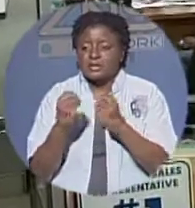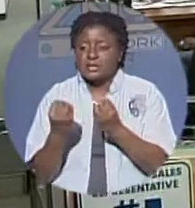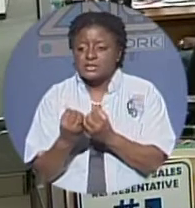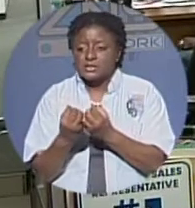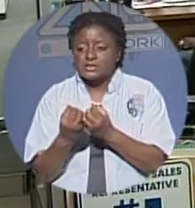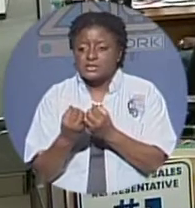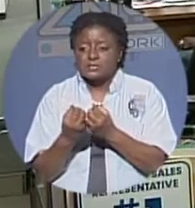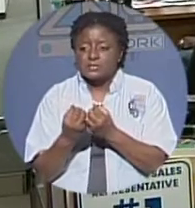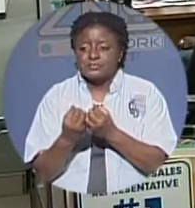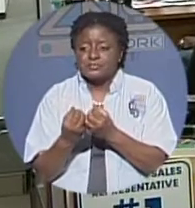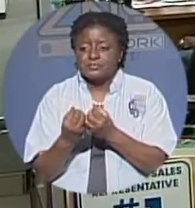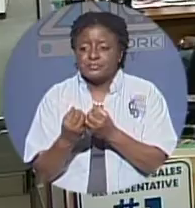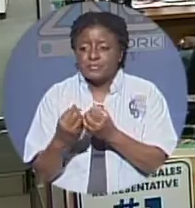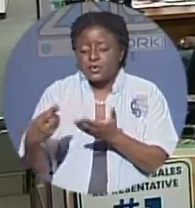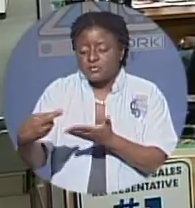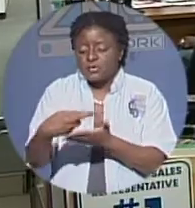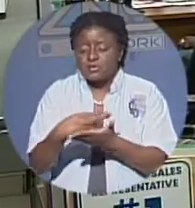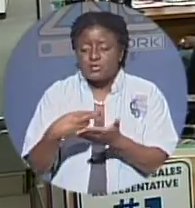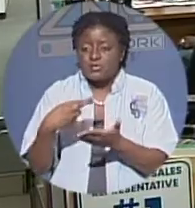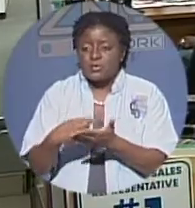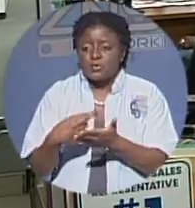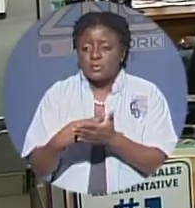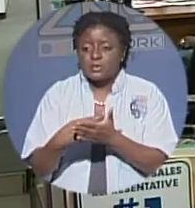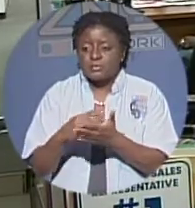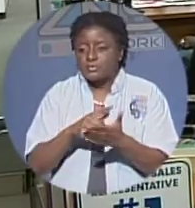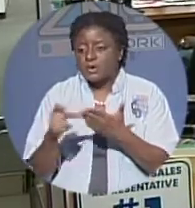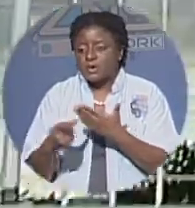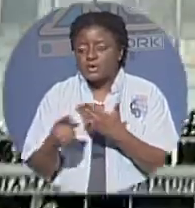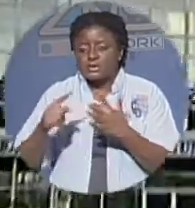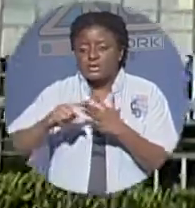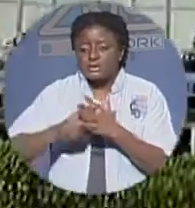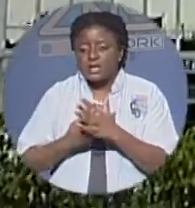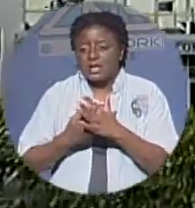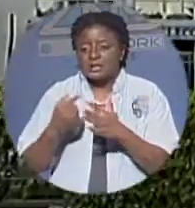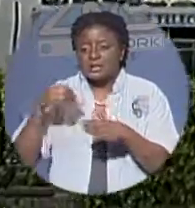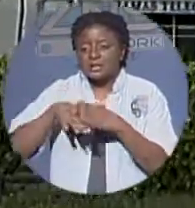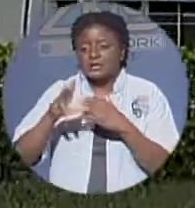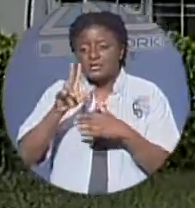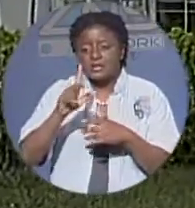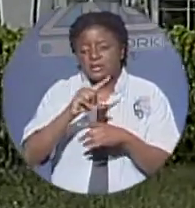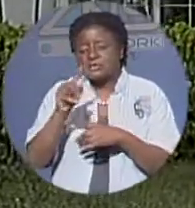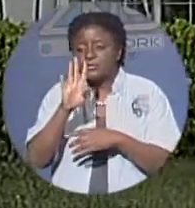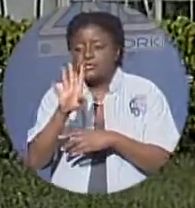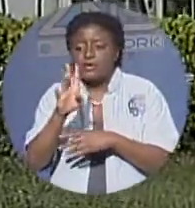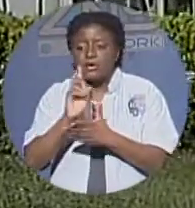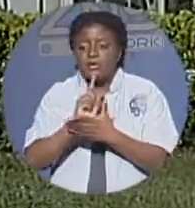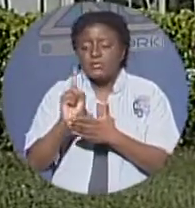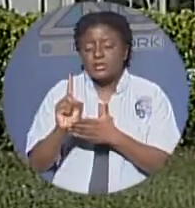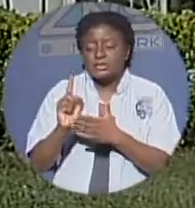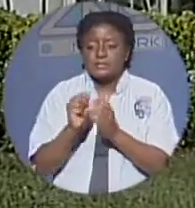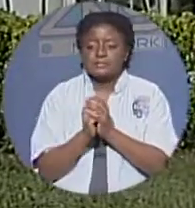that recruitment drive will be launched in another three to four weeks carla palmer zeta nest news